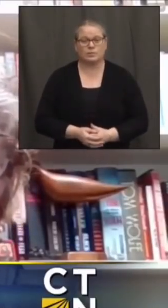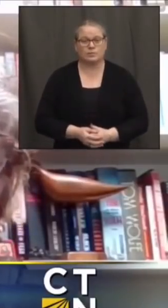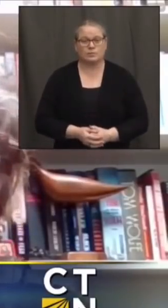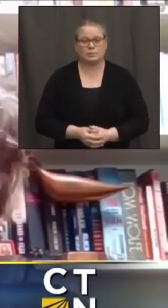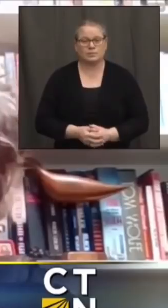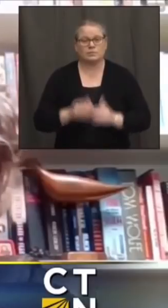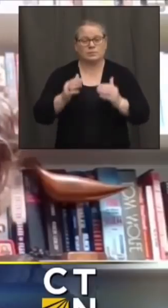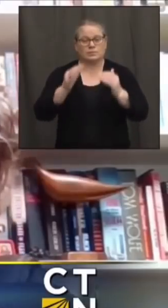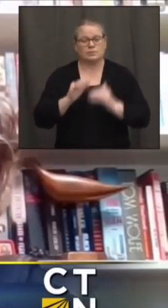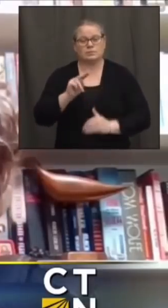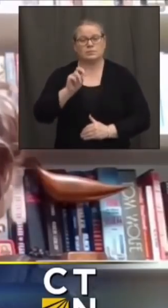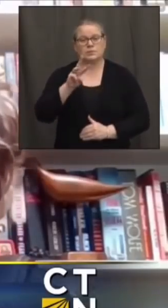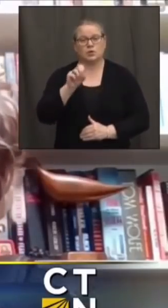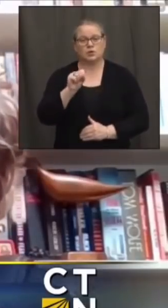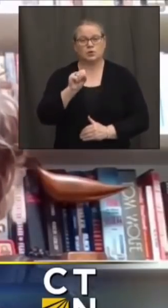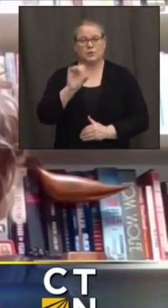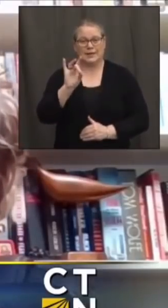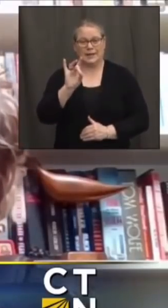news eight